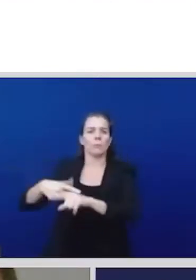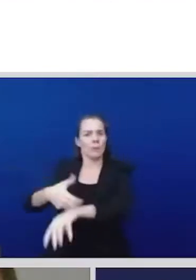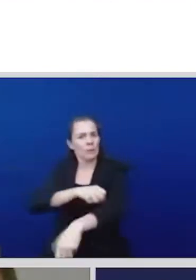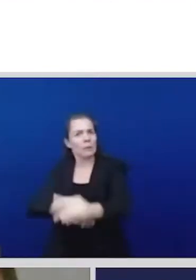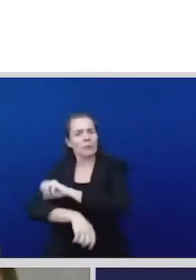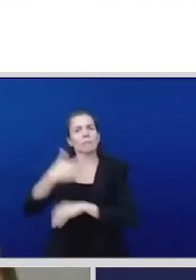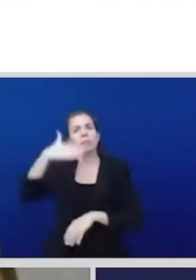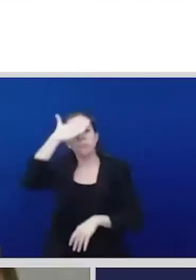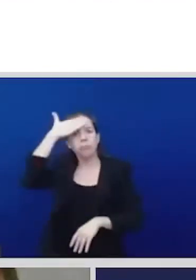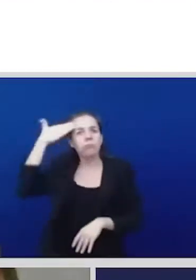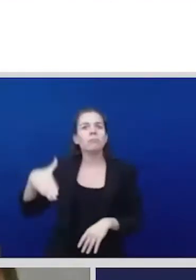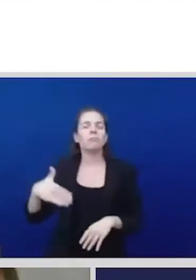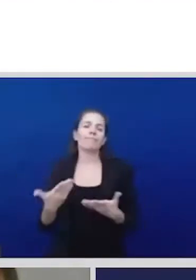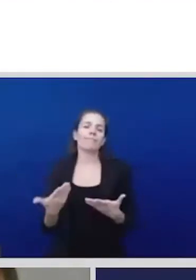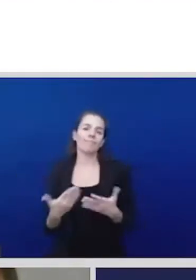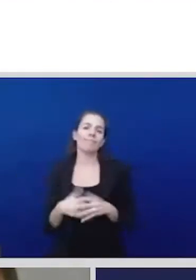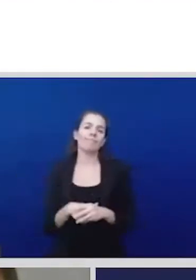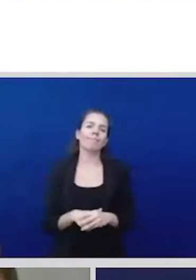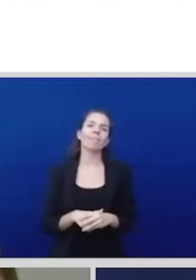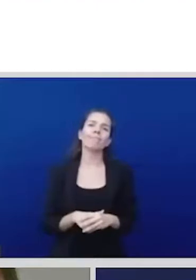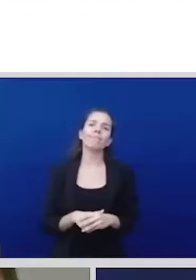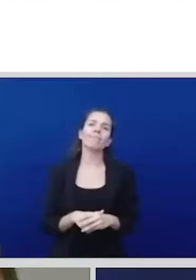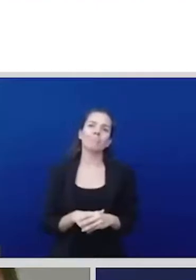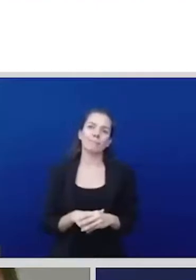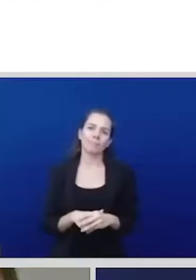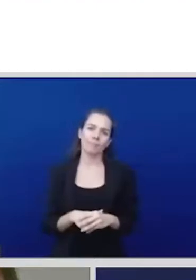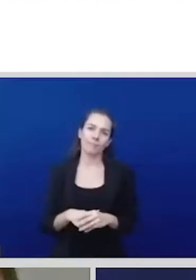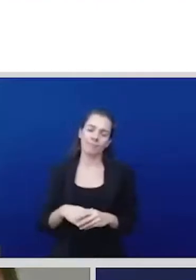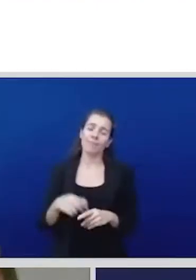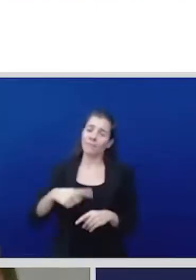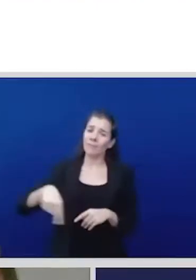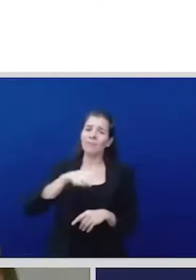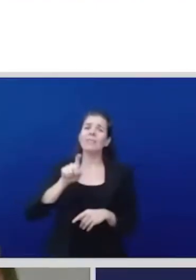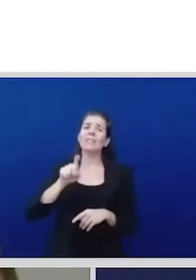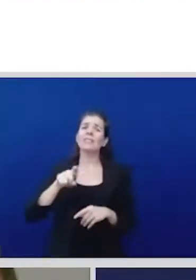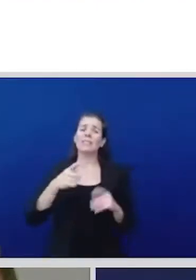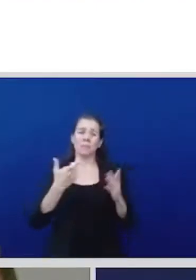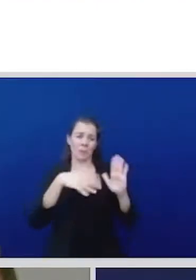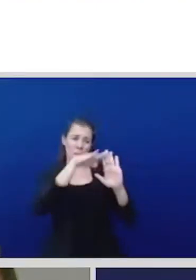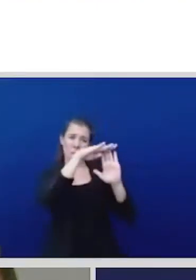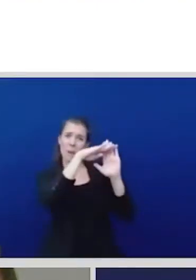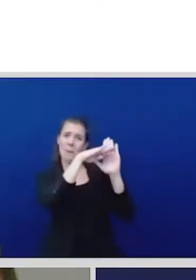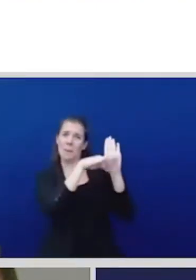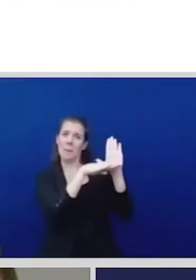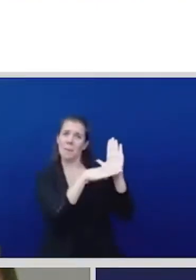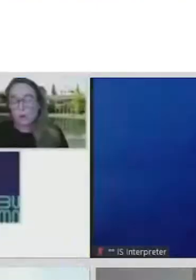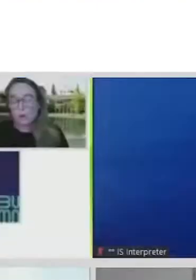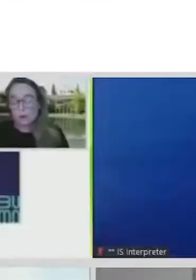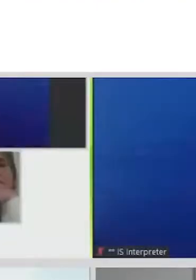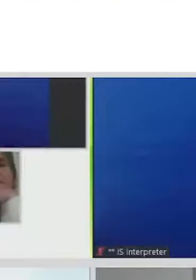adopt normative and specific to advance systems of care is